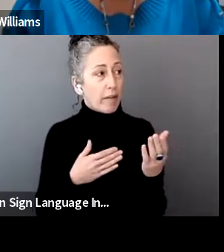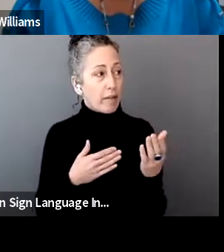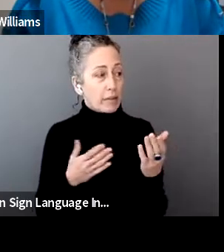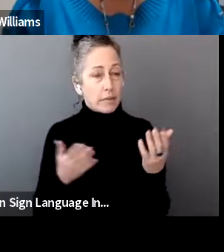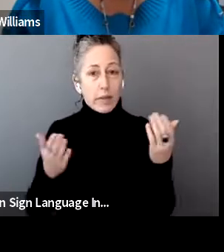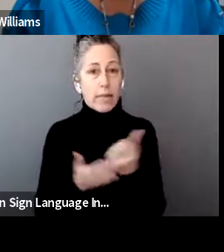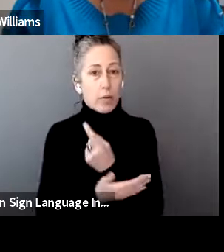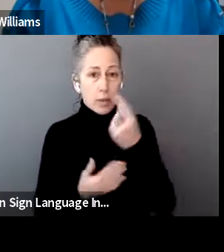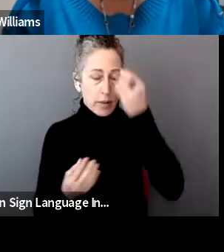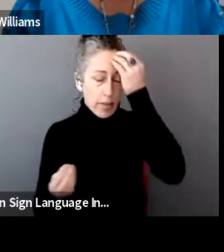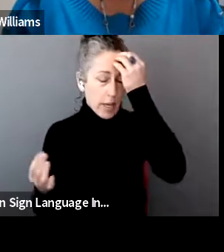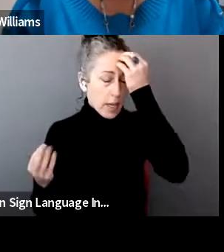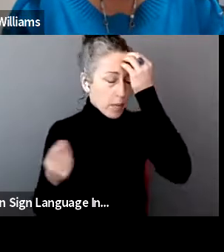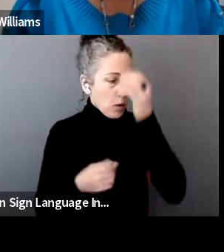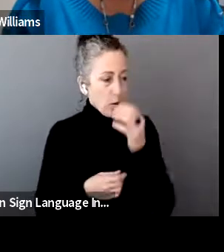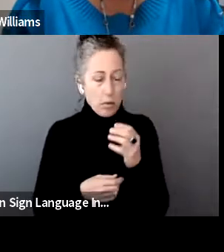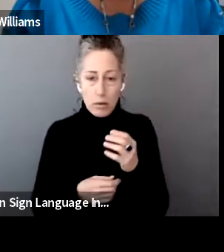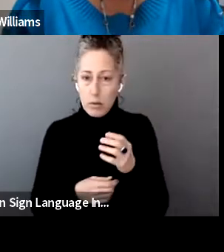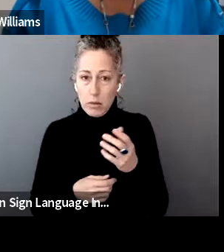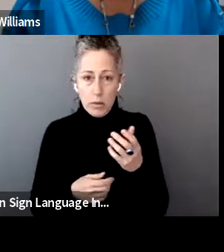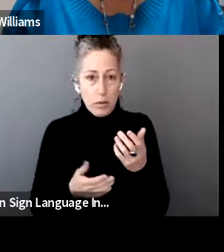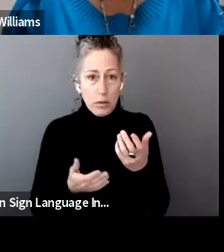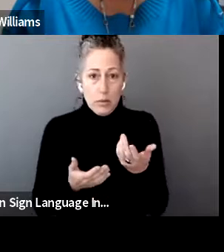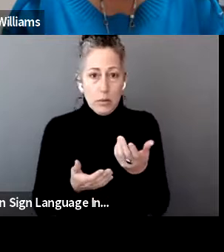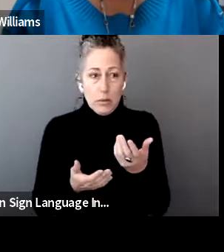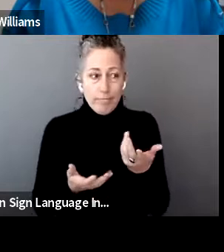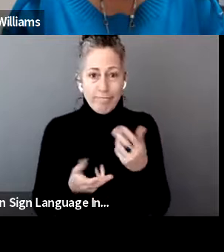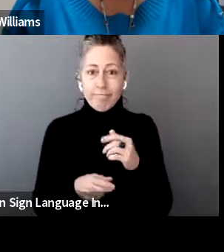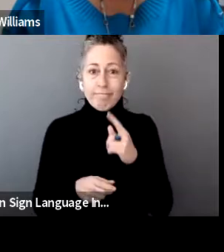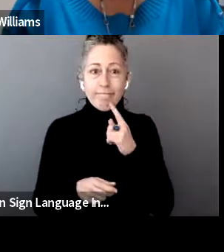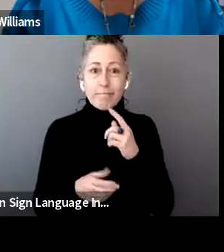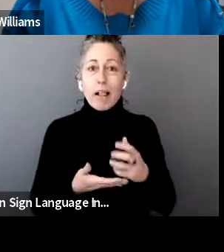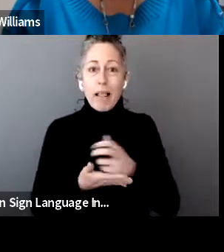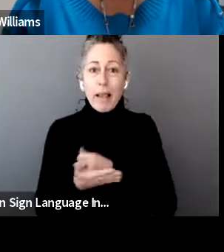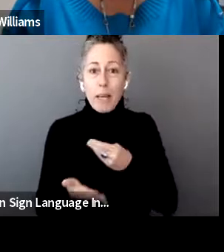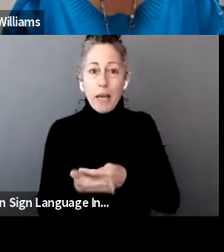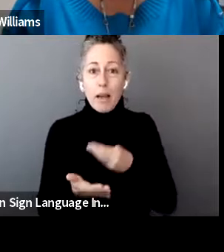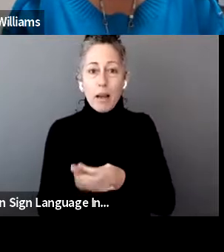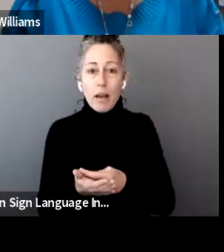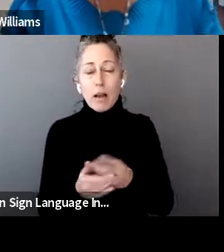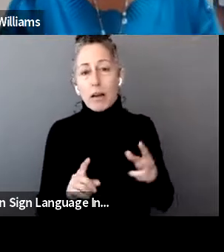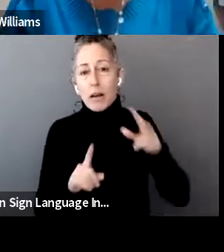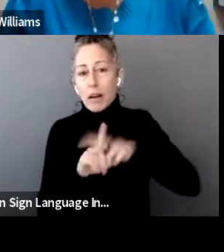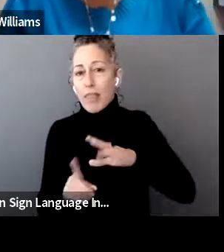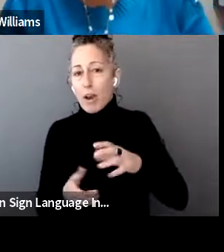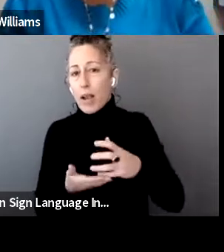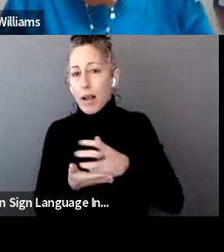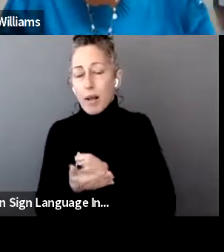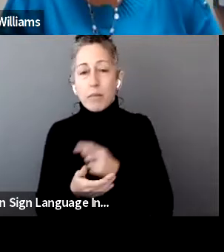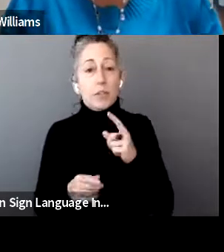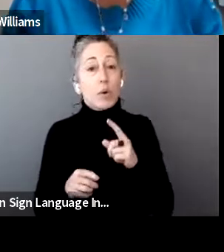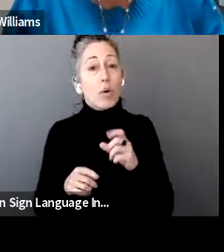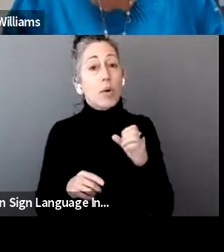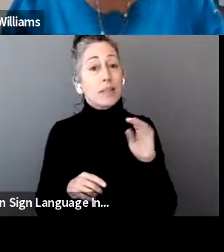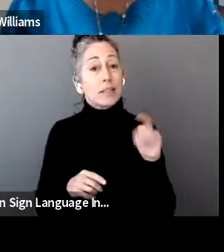mind right now, especially those who have already filed and claimed that income. So as far as that change goes to the